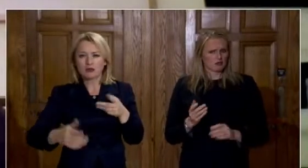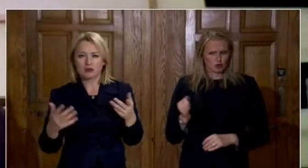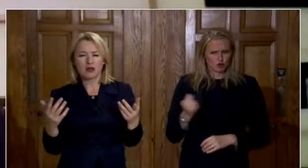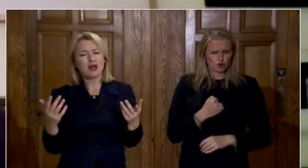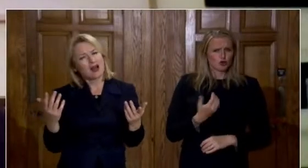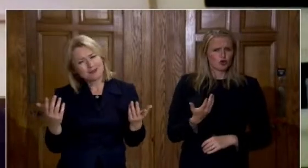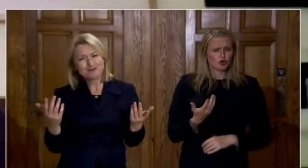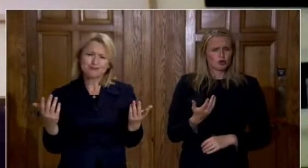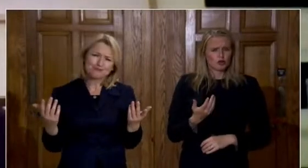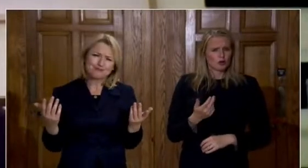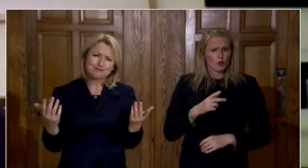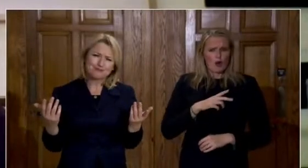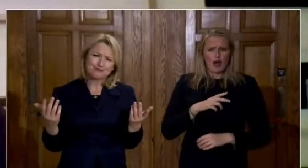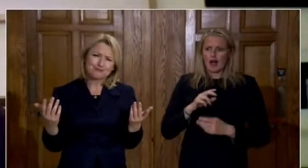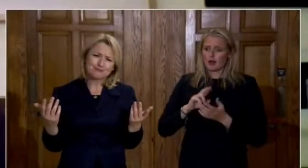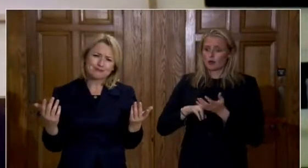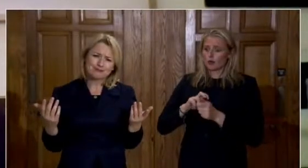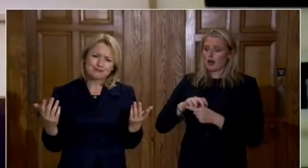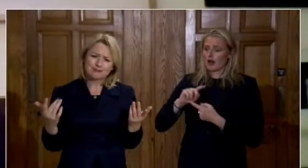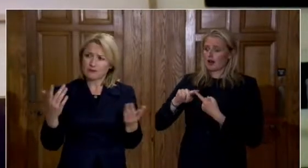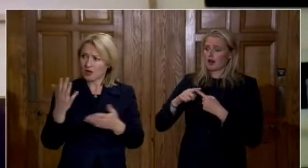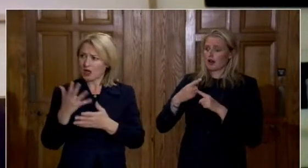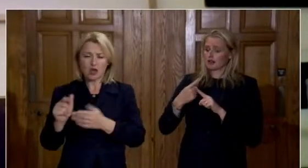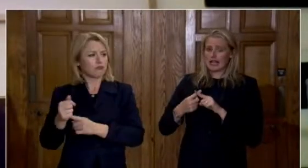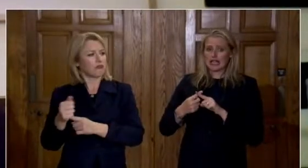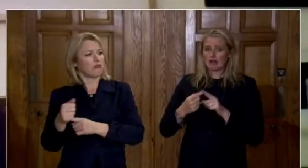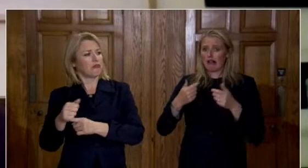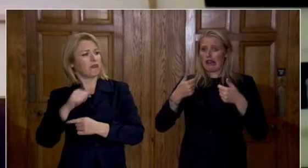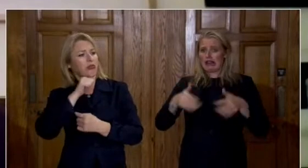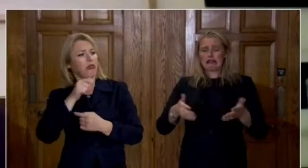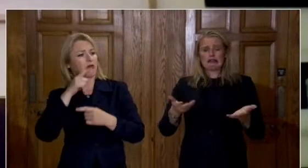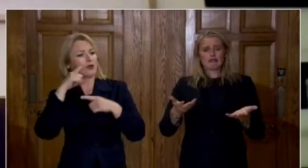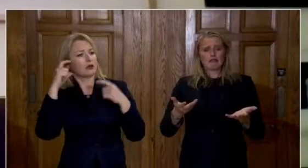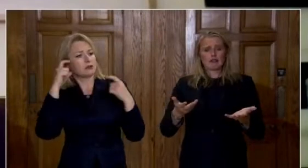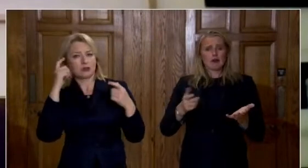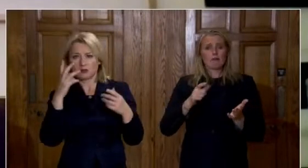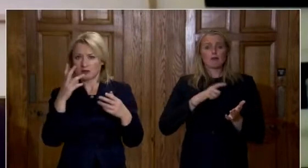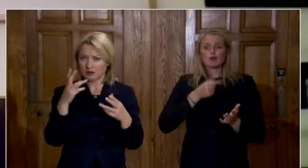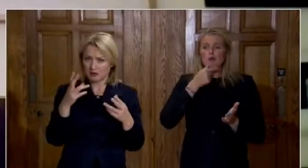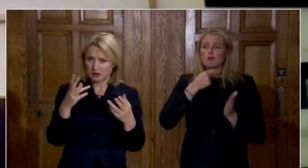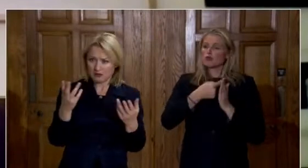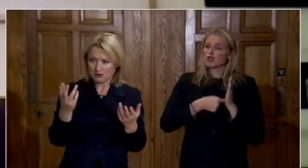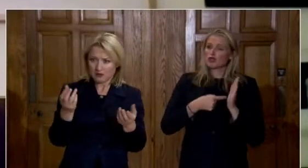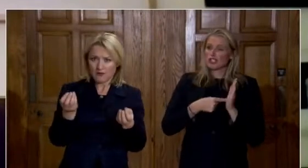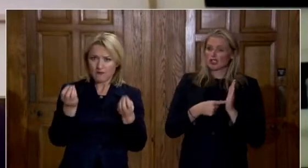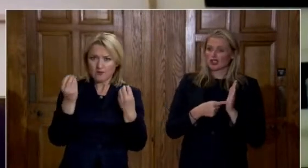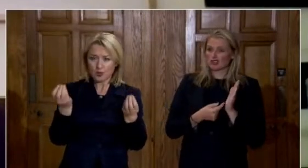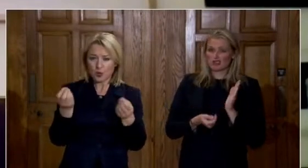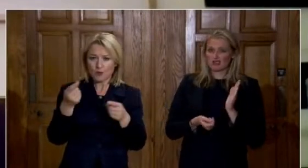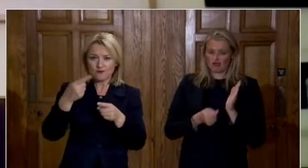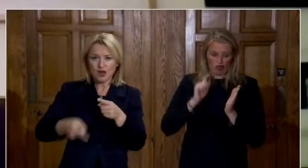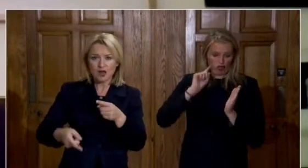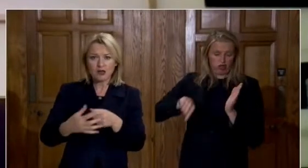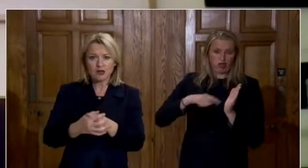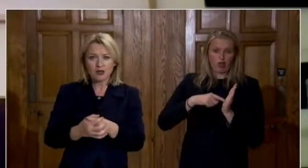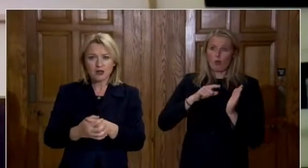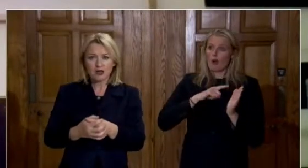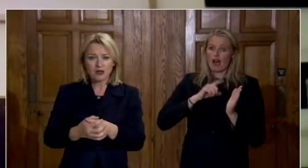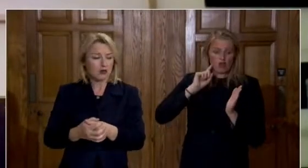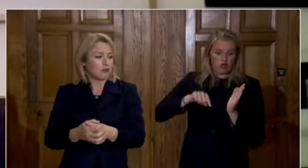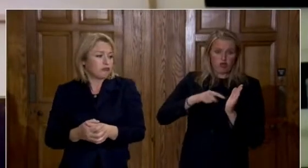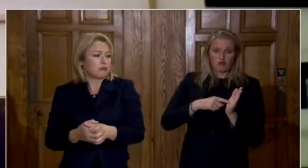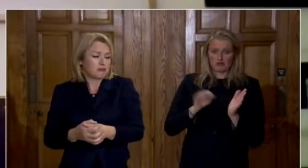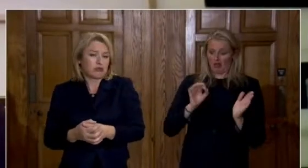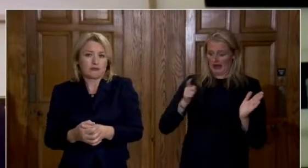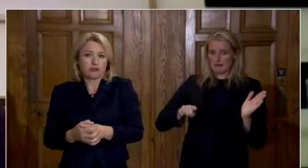there is no compliance of certain things in terms of the restrictions because people don't fear any consequences if they don't comply